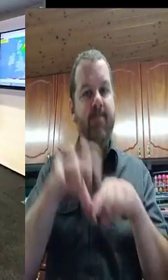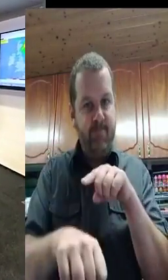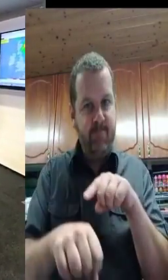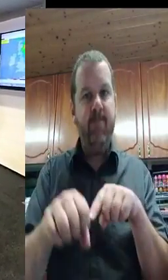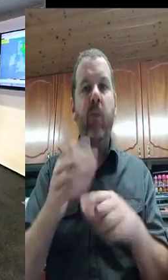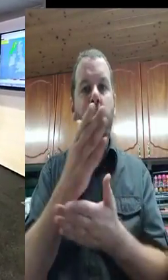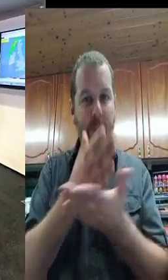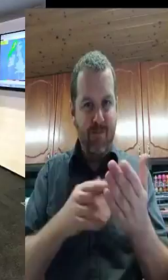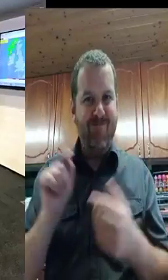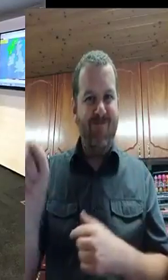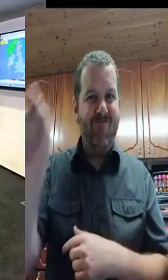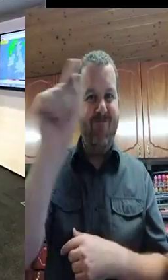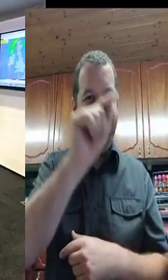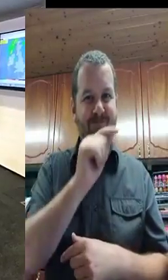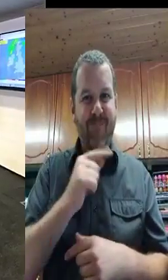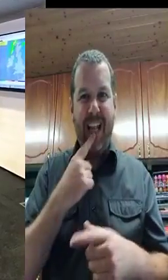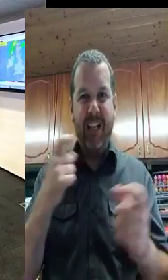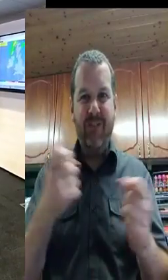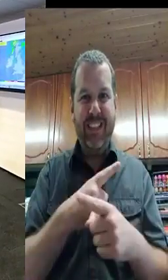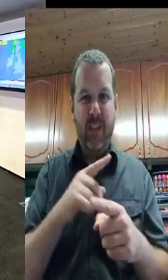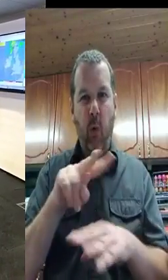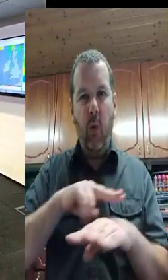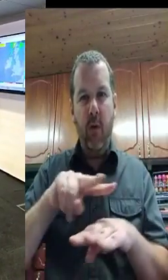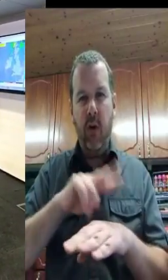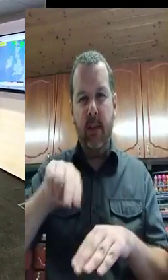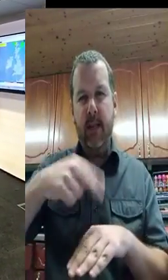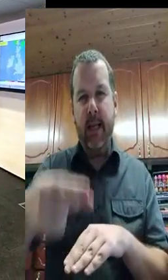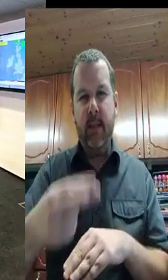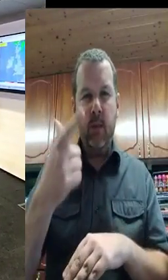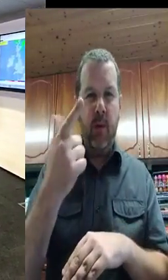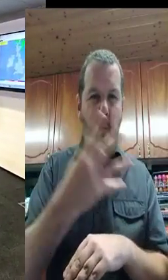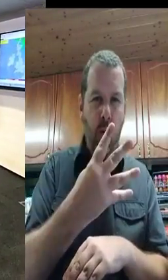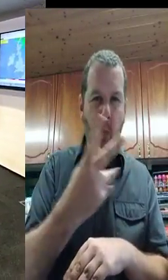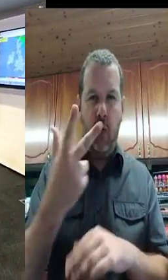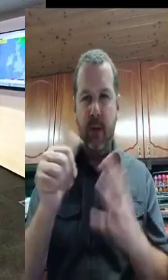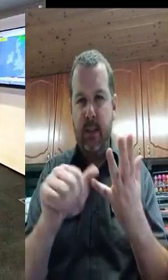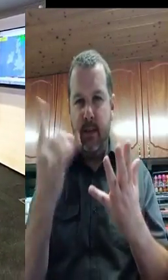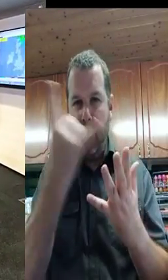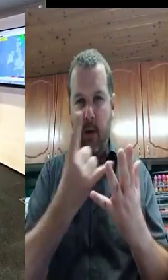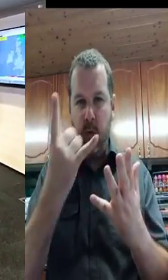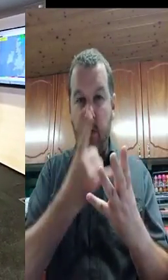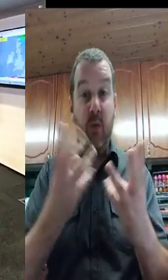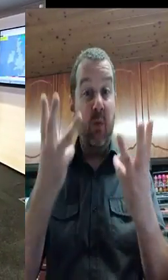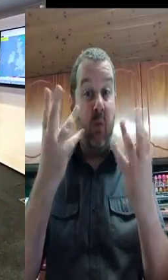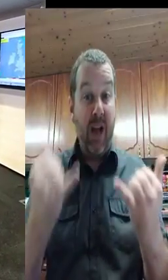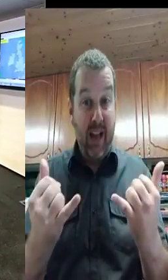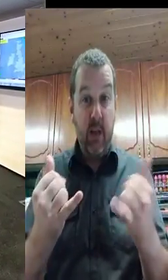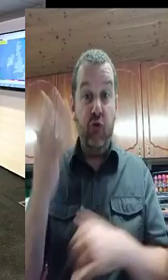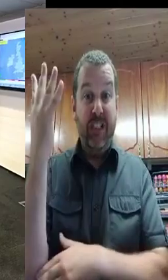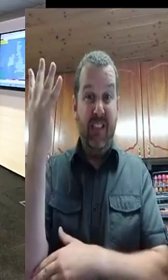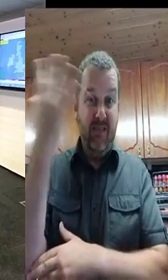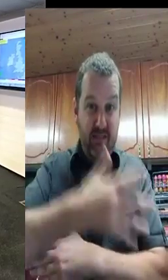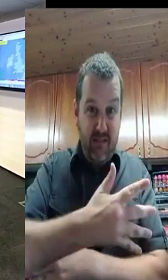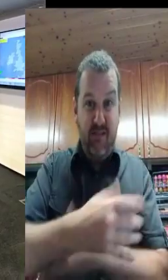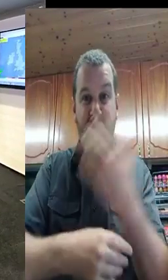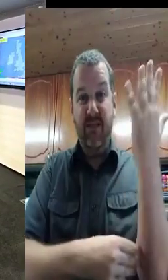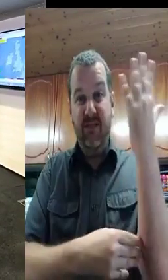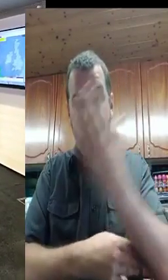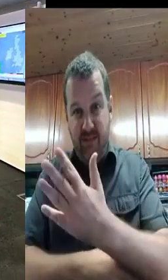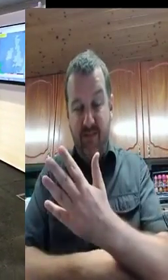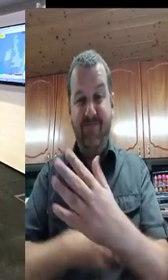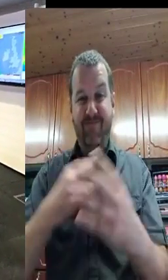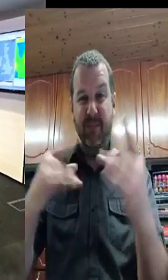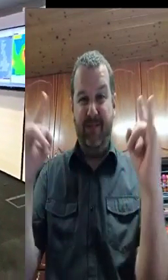with the arrival of the storm. It will be a highly dangerous situation. So I'm going to ask my colleague from the Department of Education, Tom Began, and perhaps John Turton from